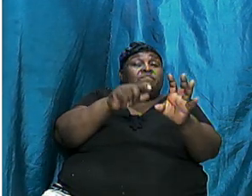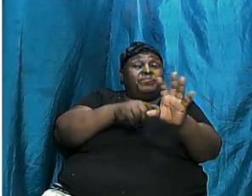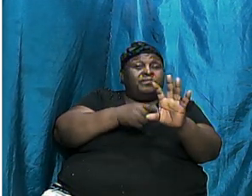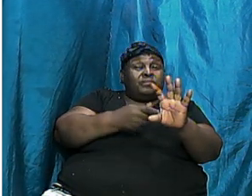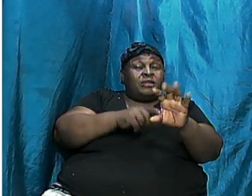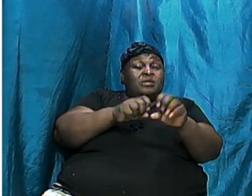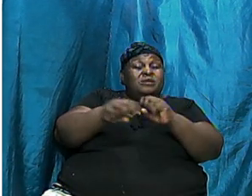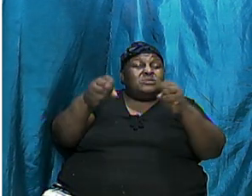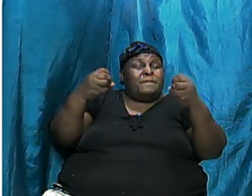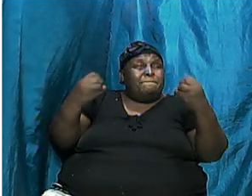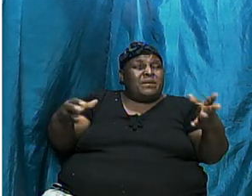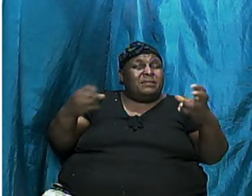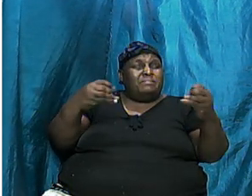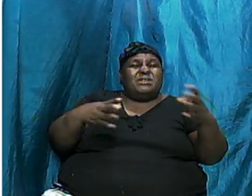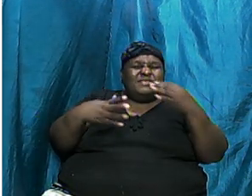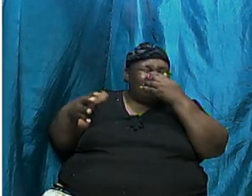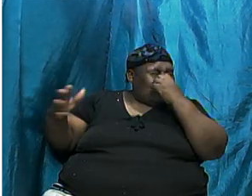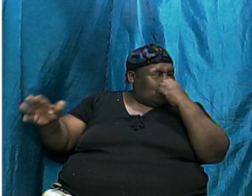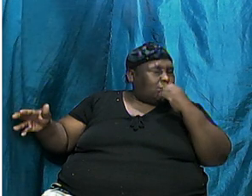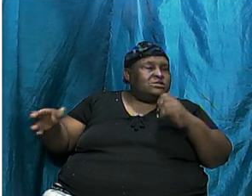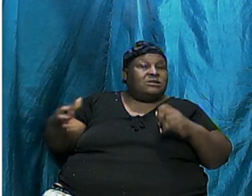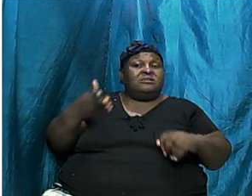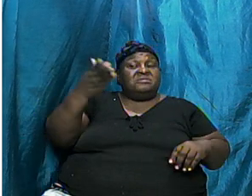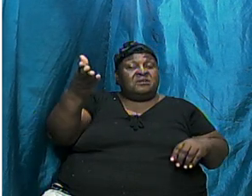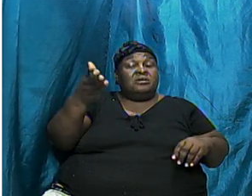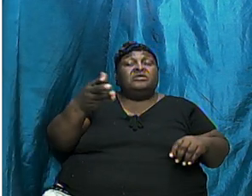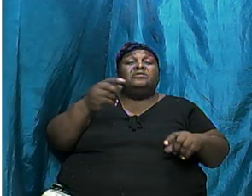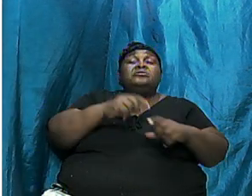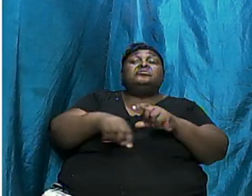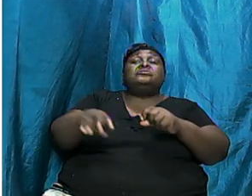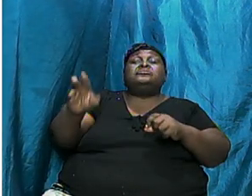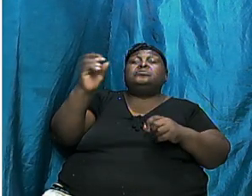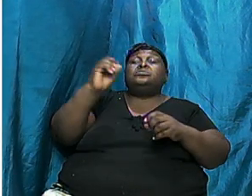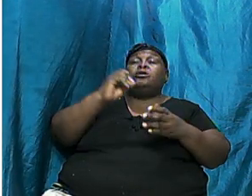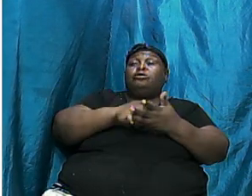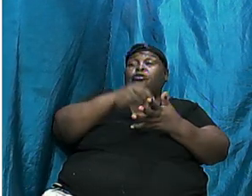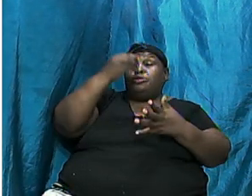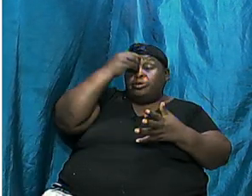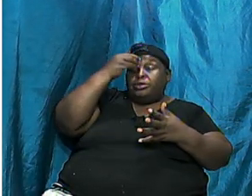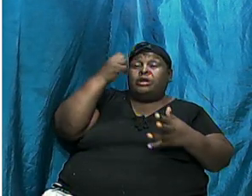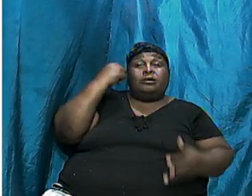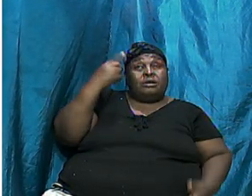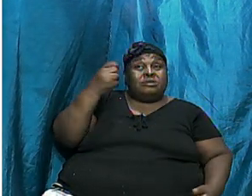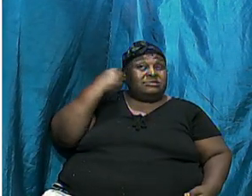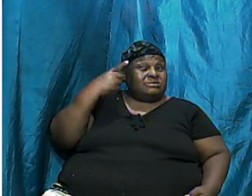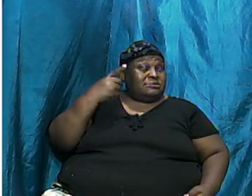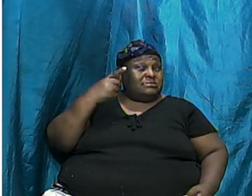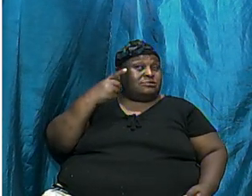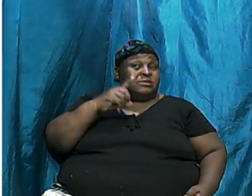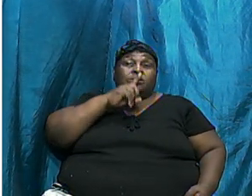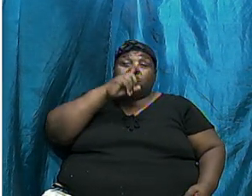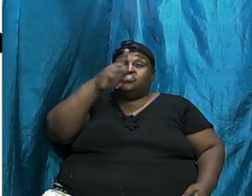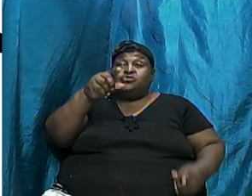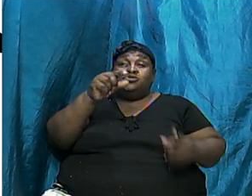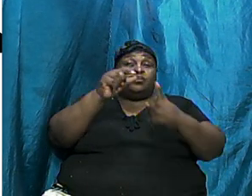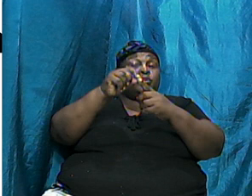many things are there for us to understand. And true to his word,